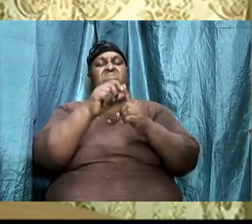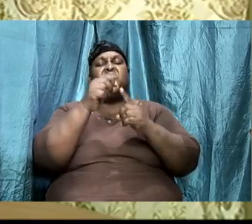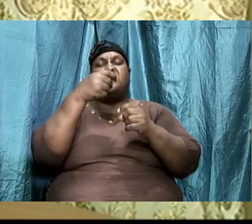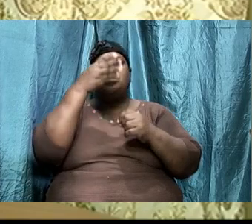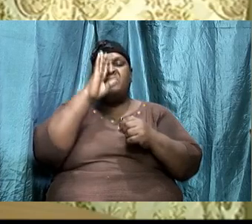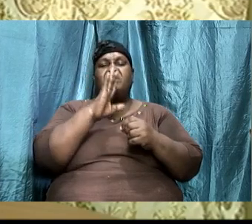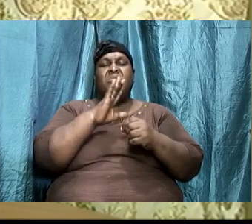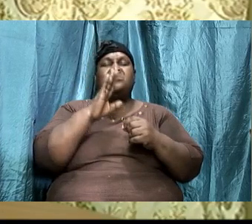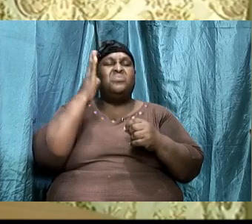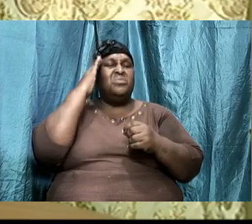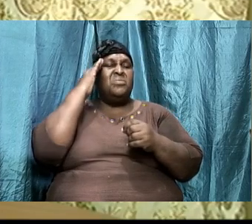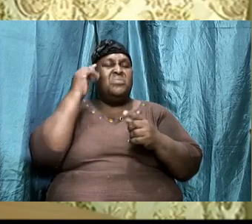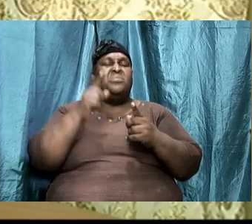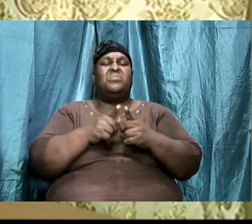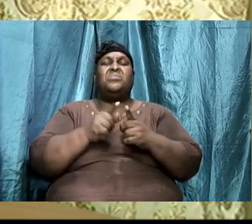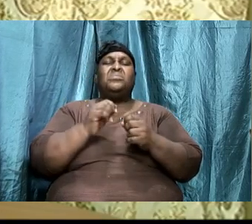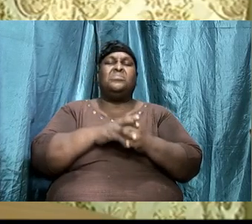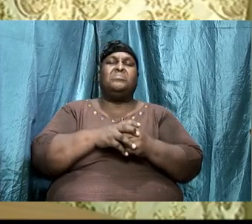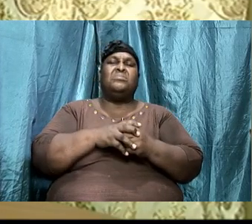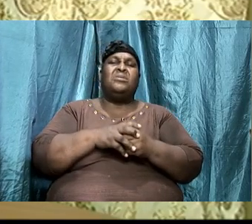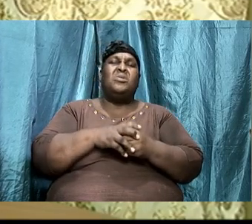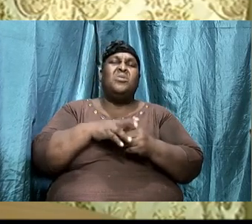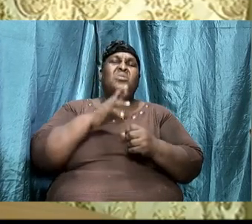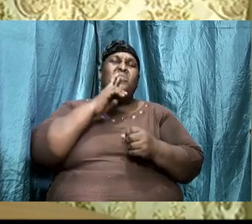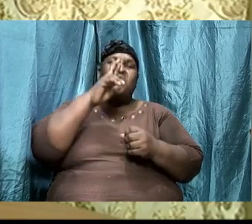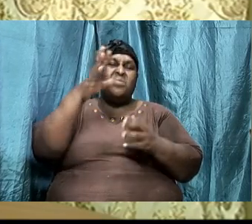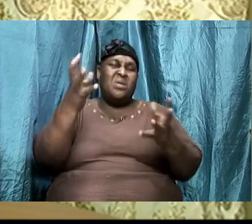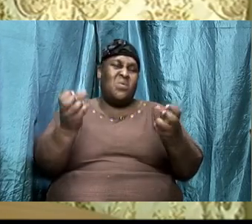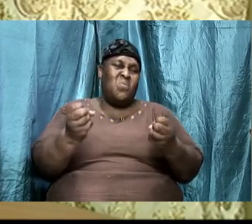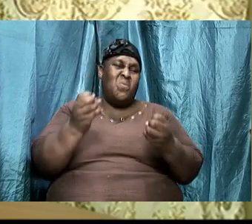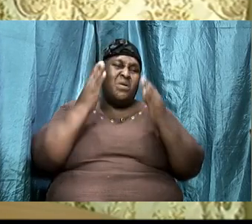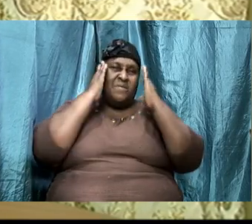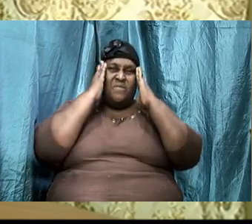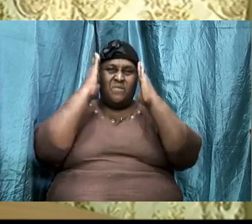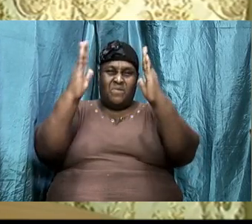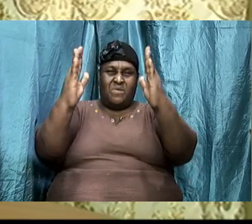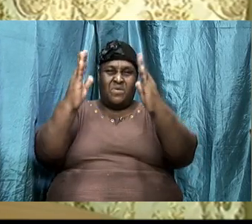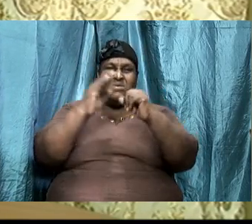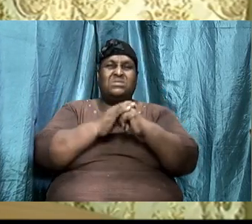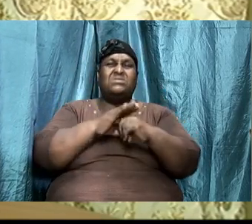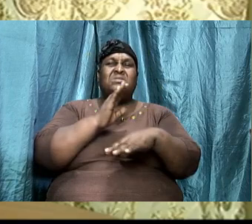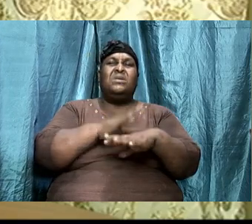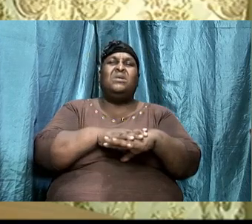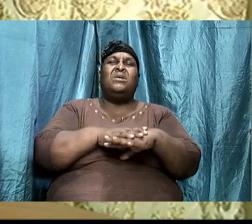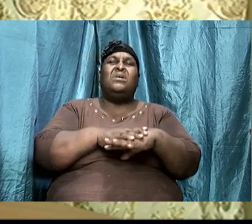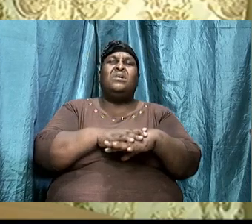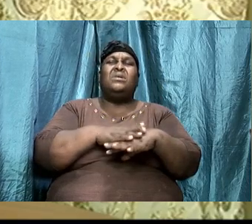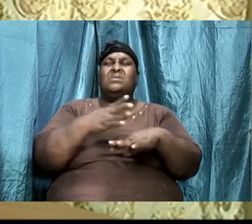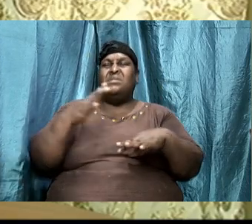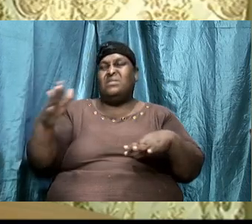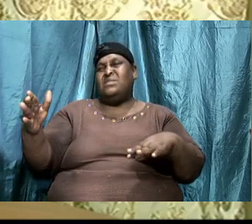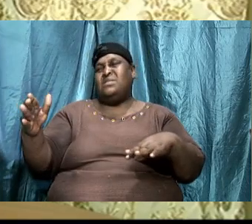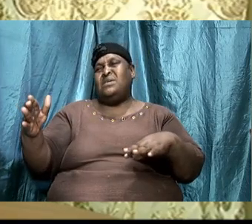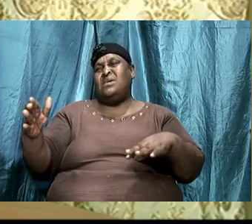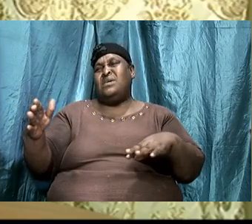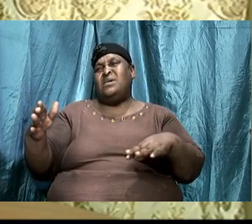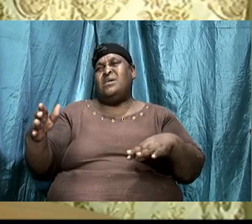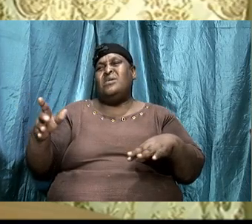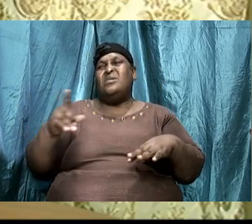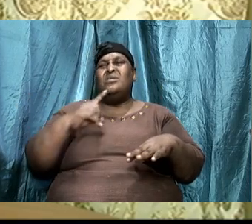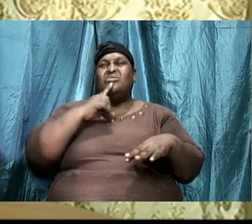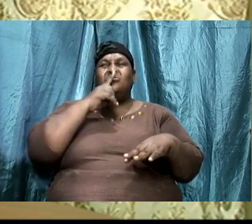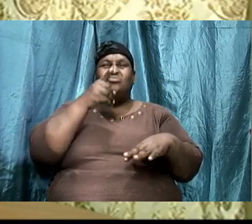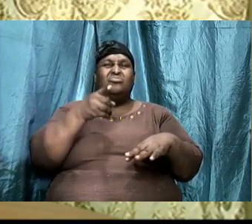really want to focus. This is where I feel led to go. Focus on the thing practically so that we can see